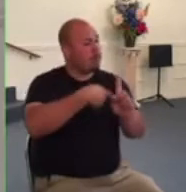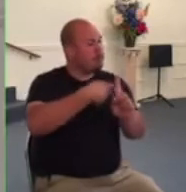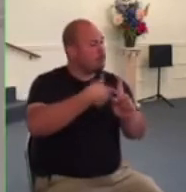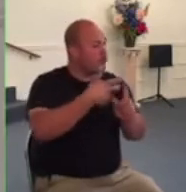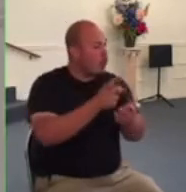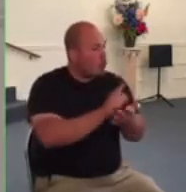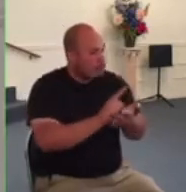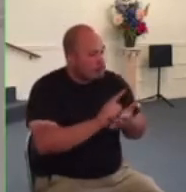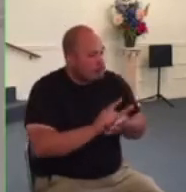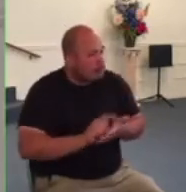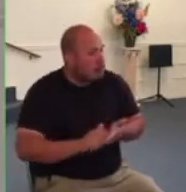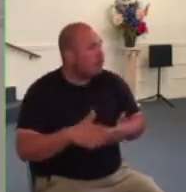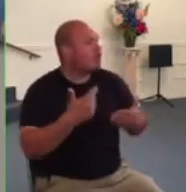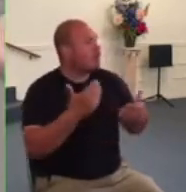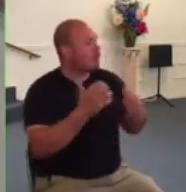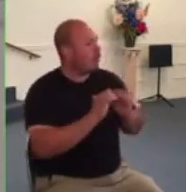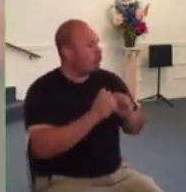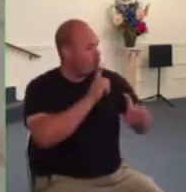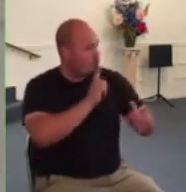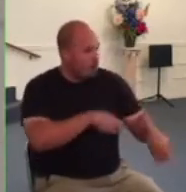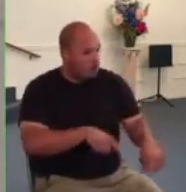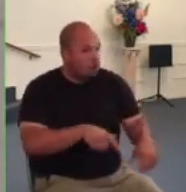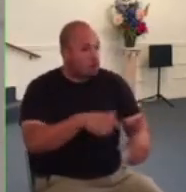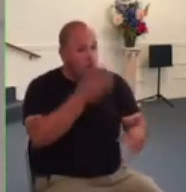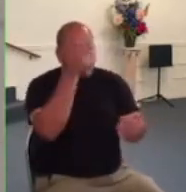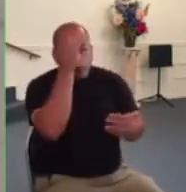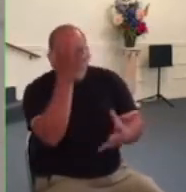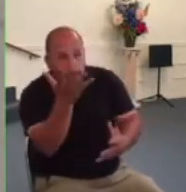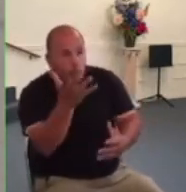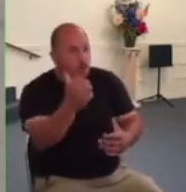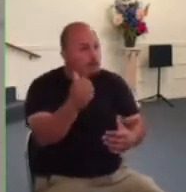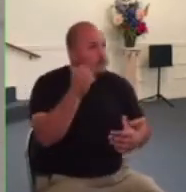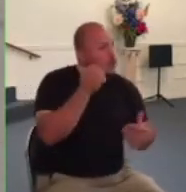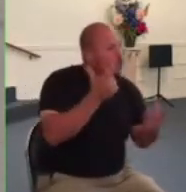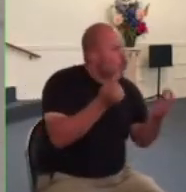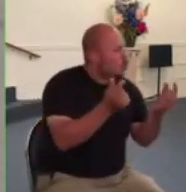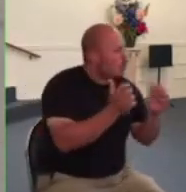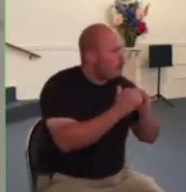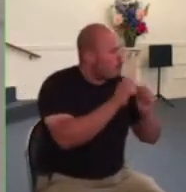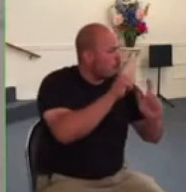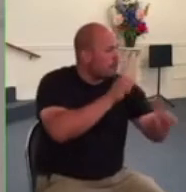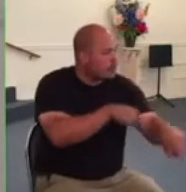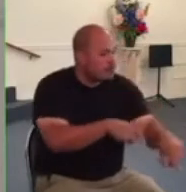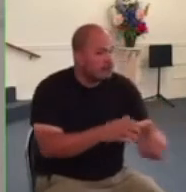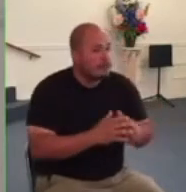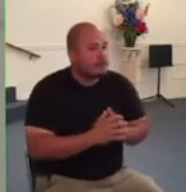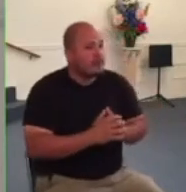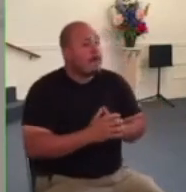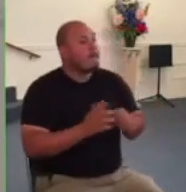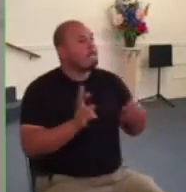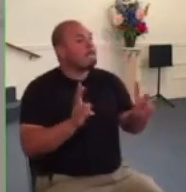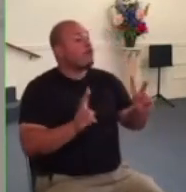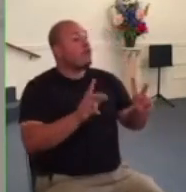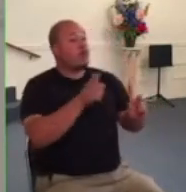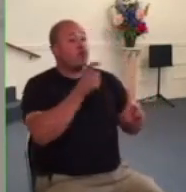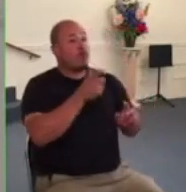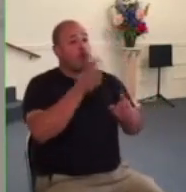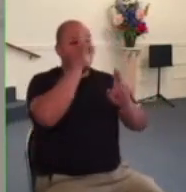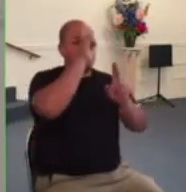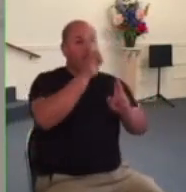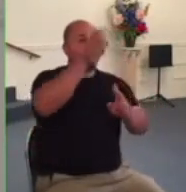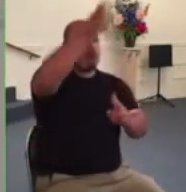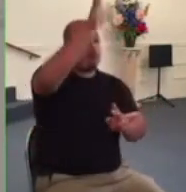respond do you obey that order do you refuse what do you do people who honor god as the highest authority in our lives cannot